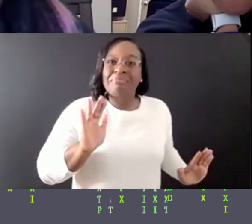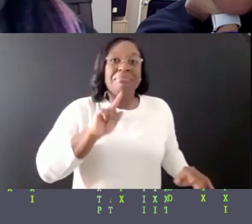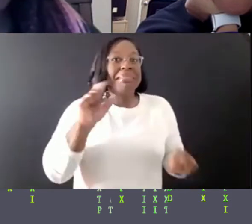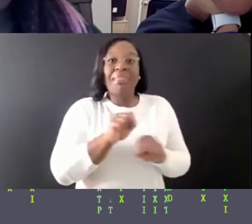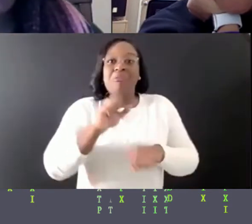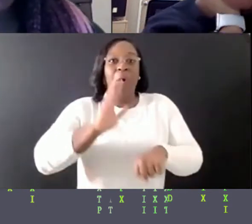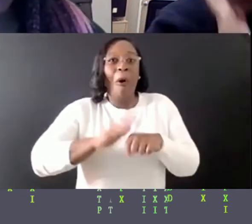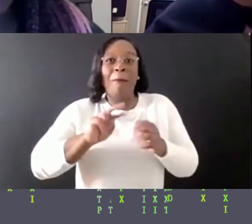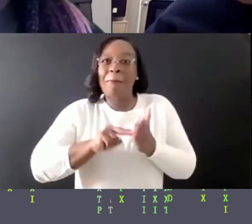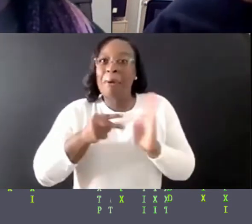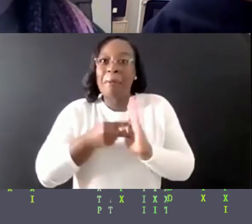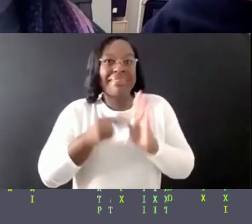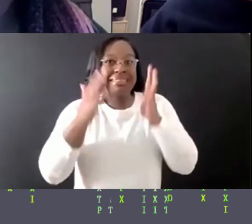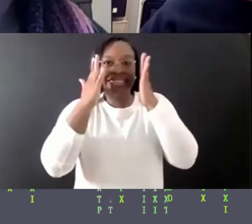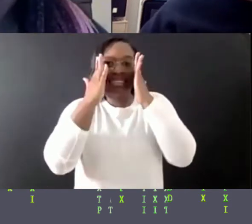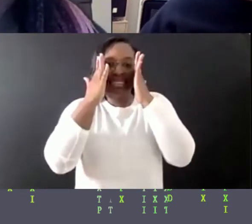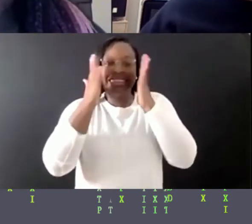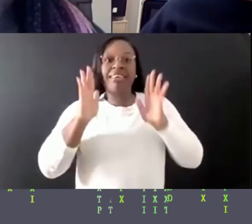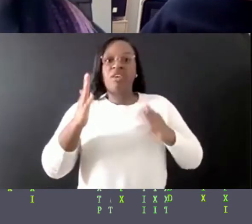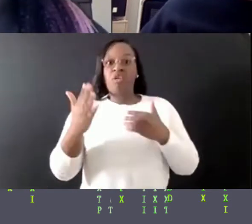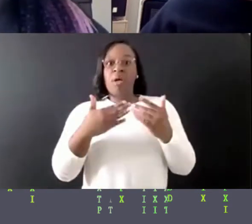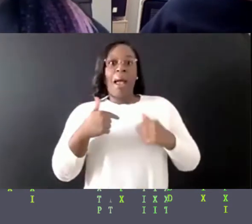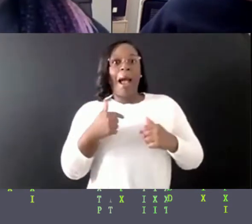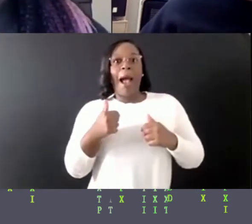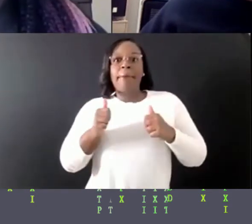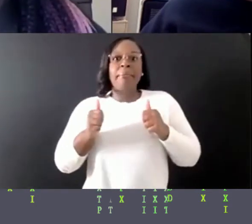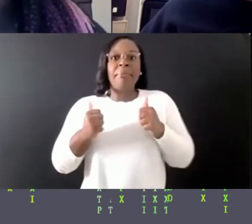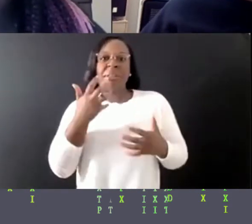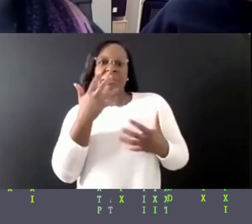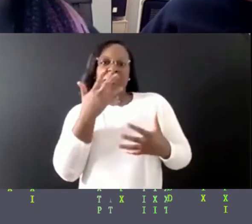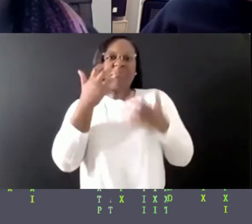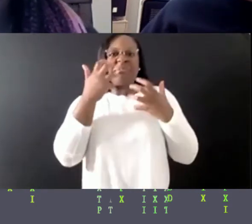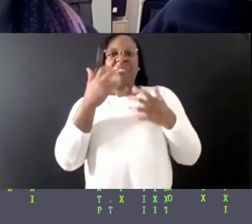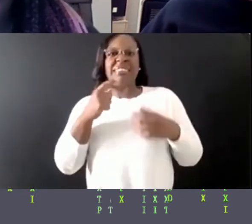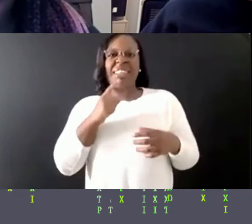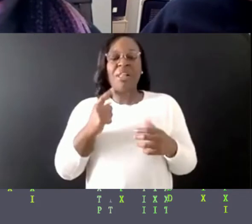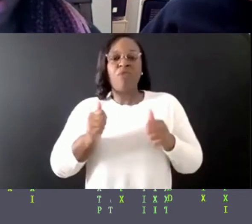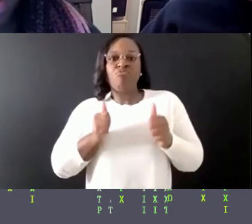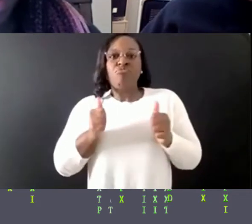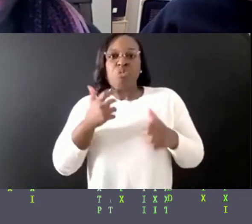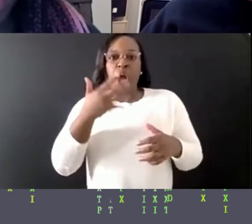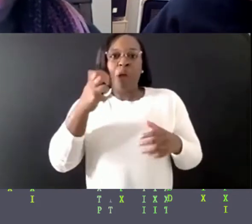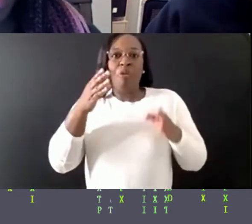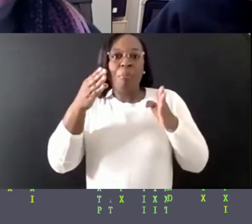It has always been me either being the feisty little angry person or